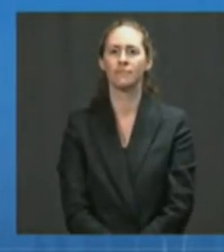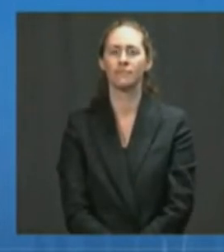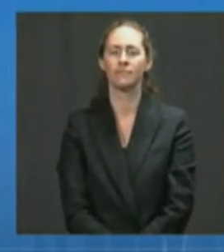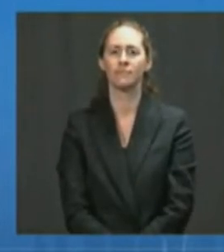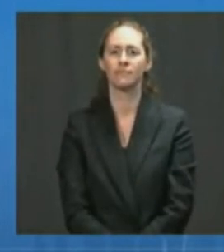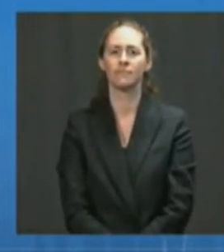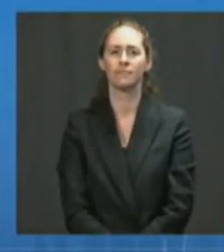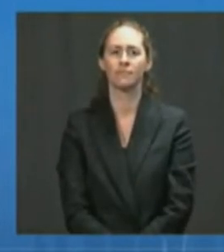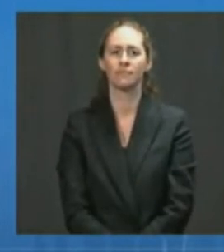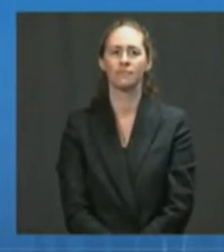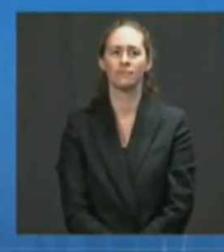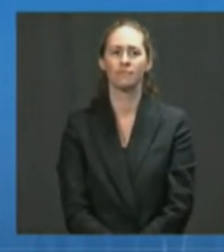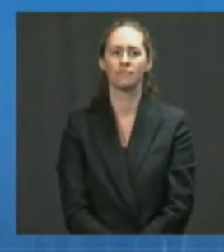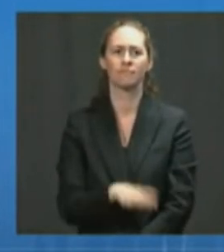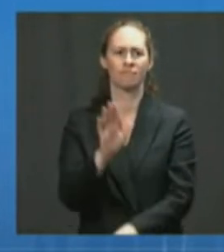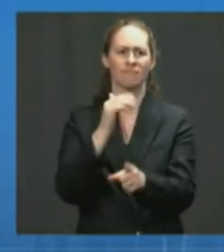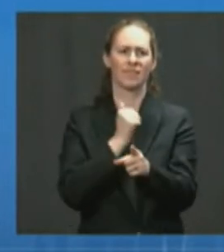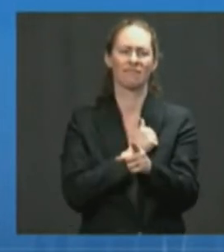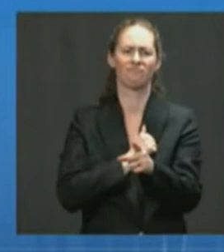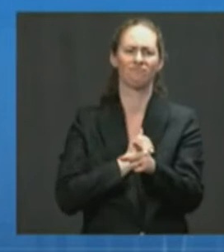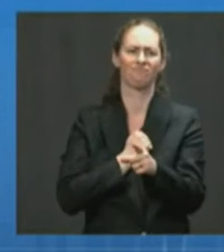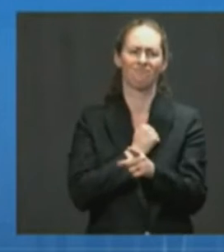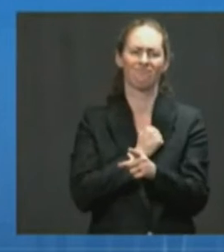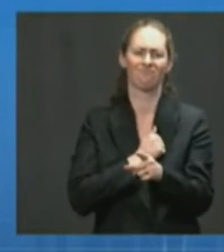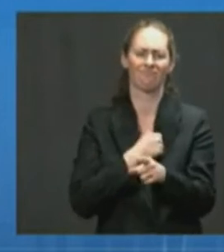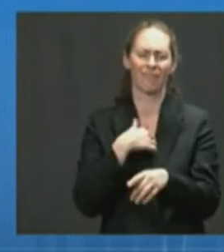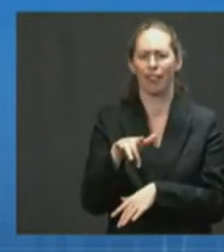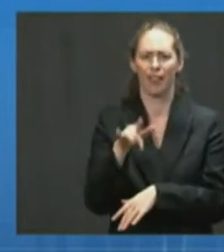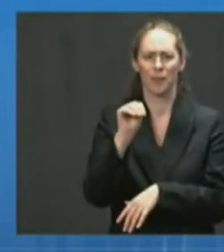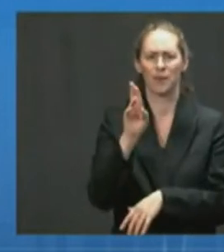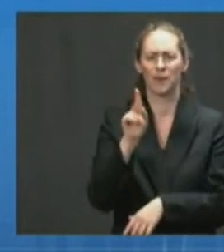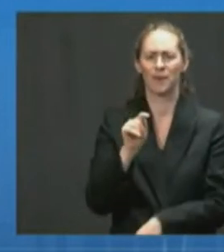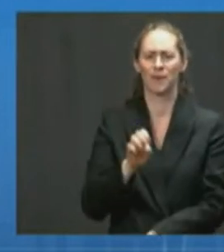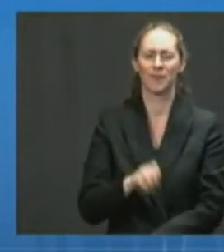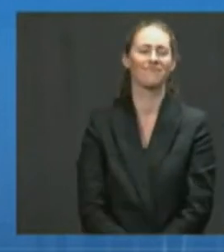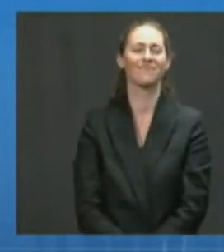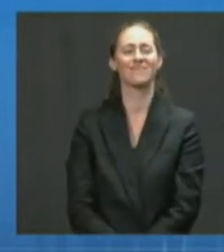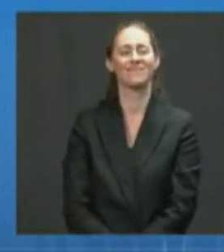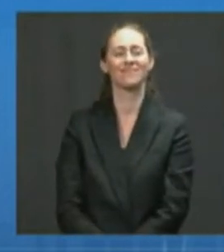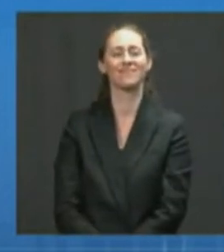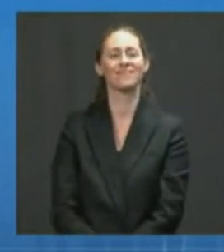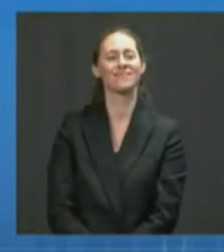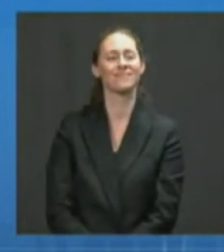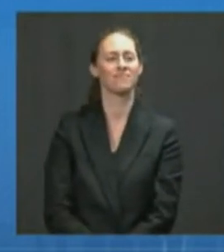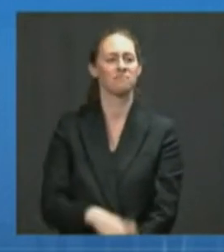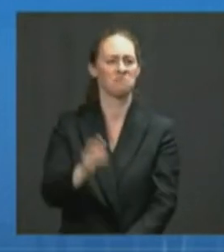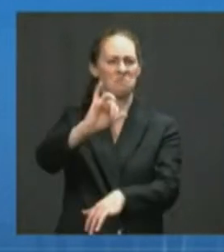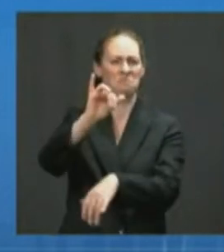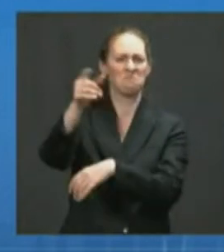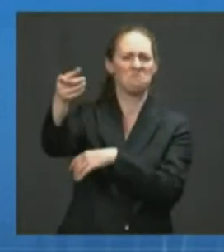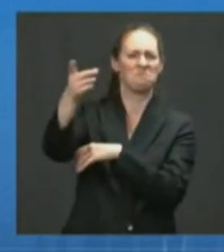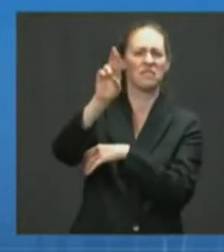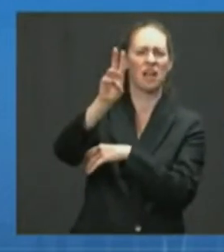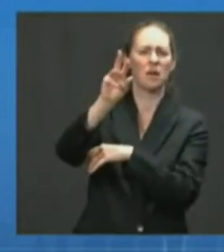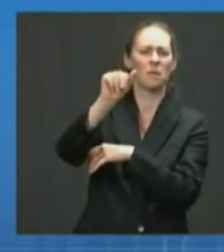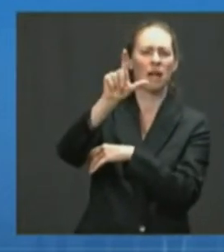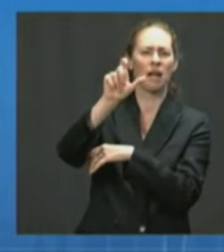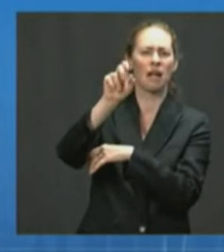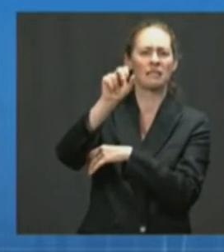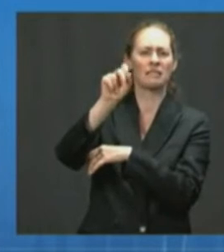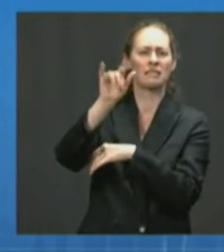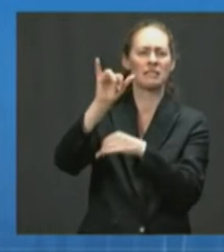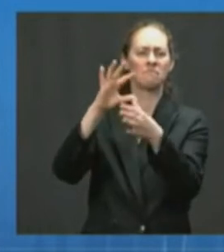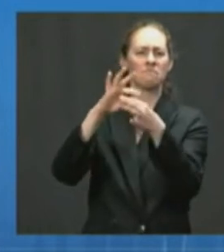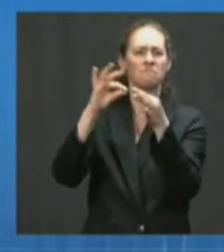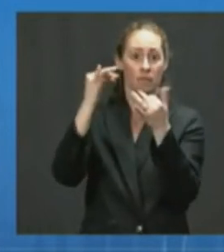I'm sorry, Jeff, we were on mute. No, I just underscore what Dr. Walensky said. And that is that the clinical trials that are